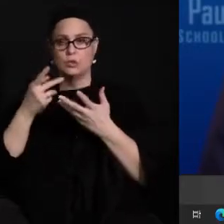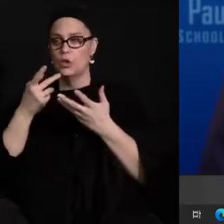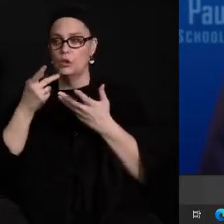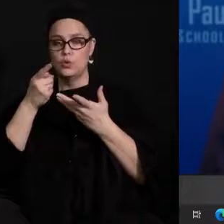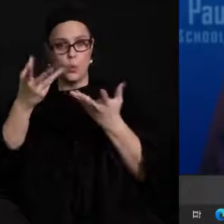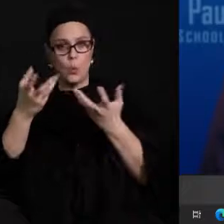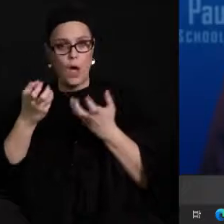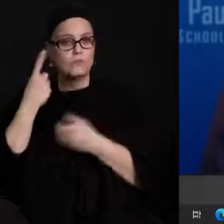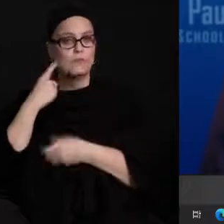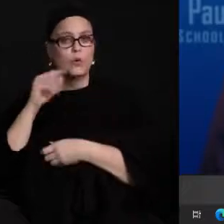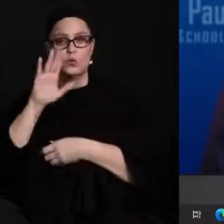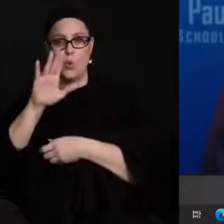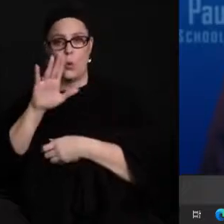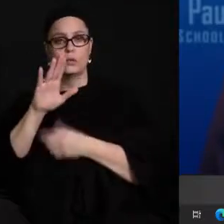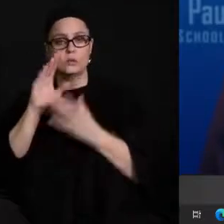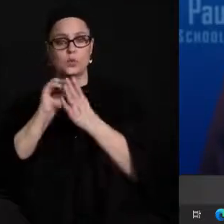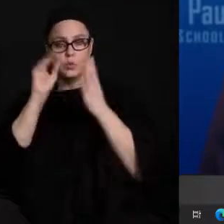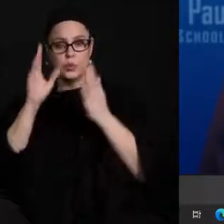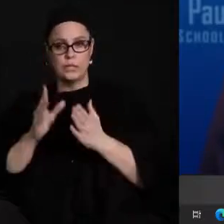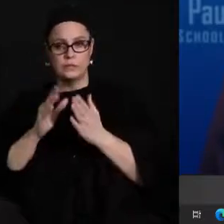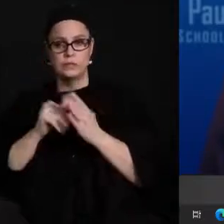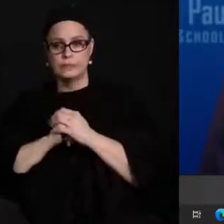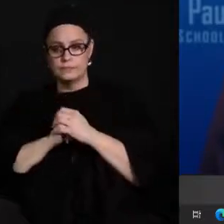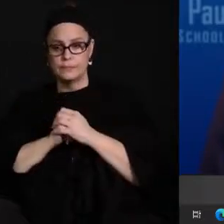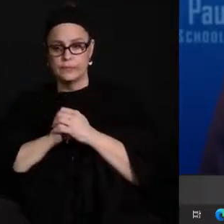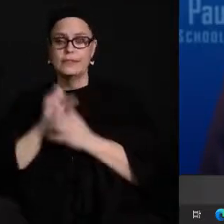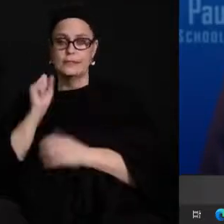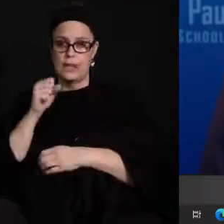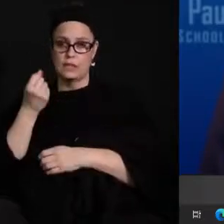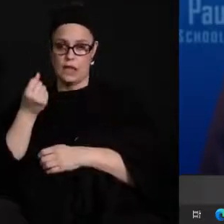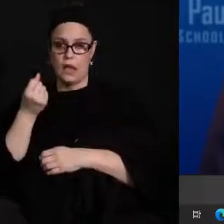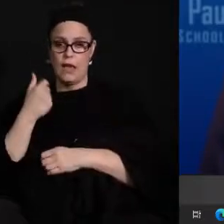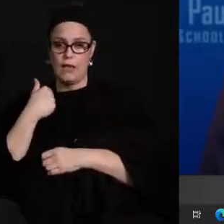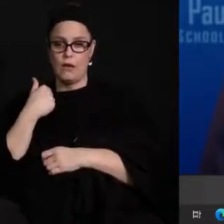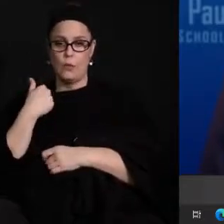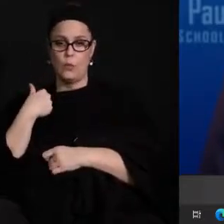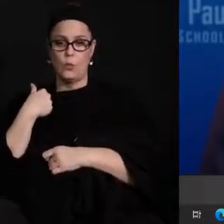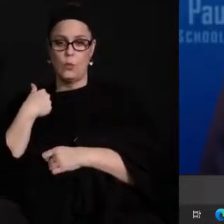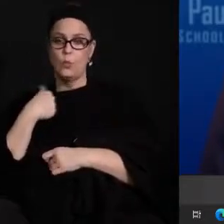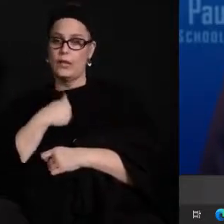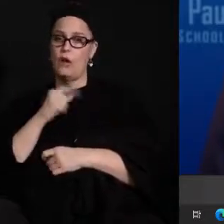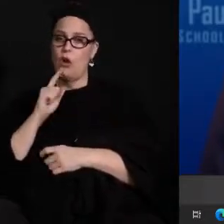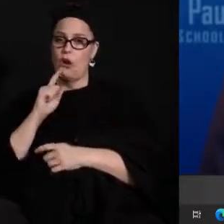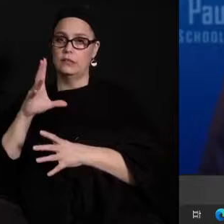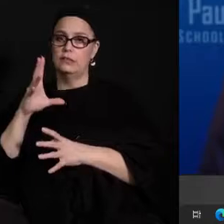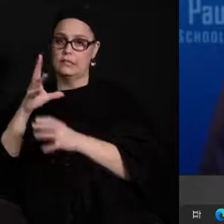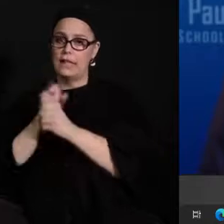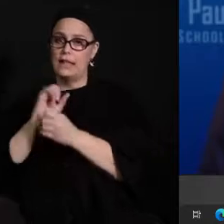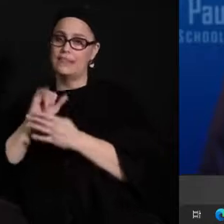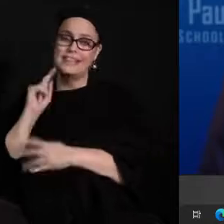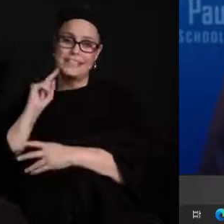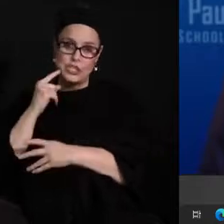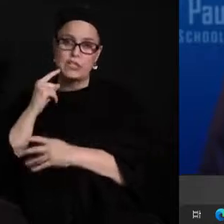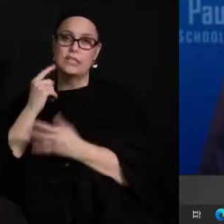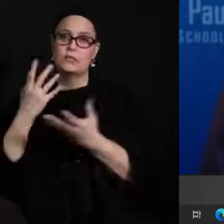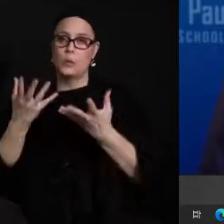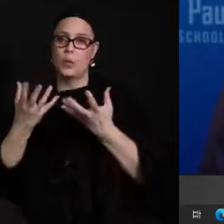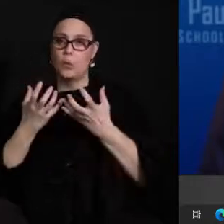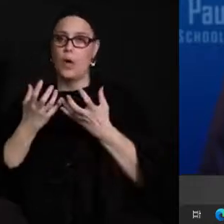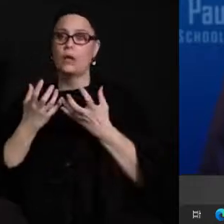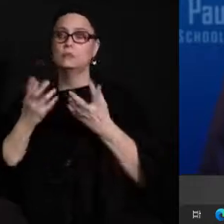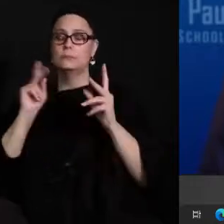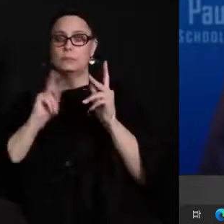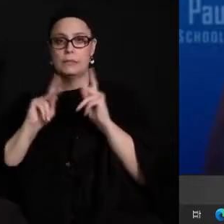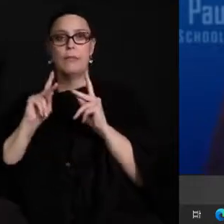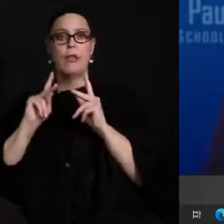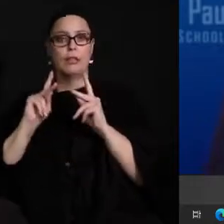for your student and uh in st paul public schools and please know that uh that we take that seriously and we really want to try to be there uh